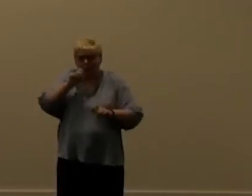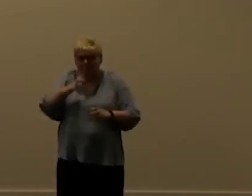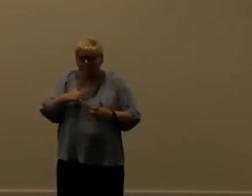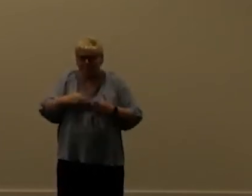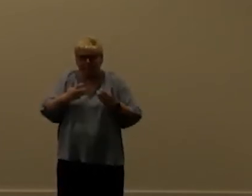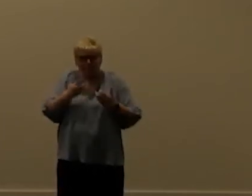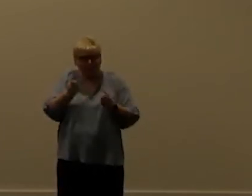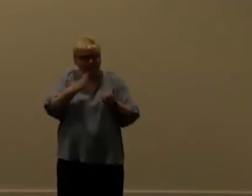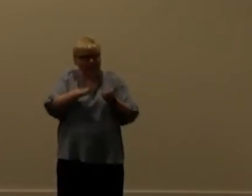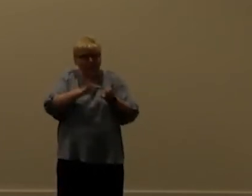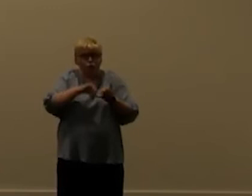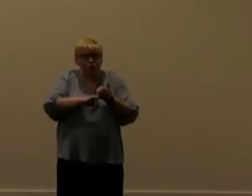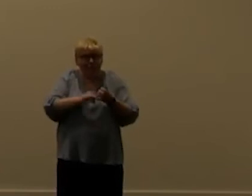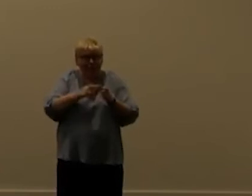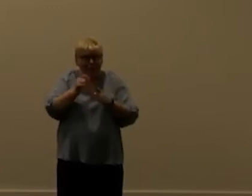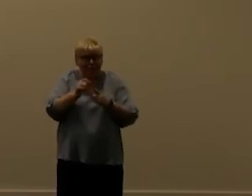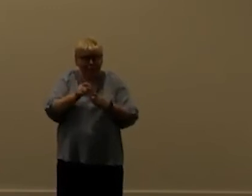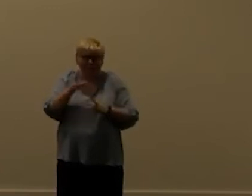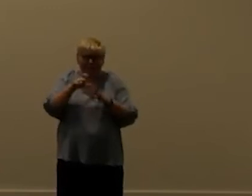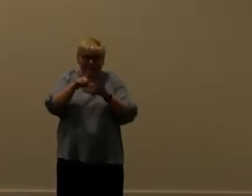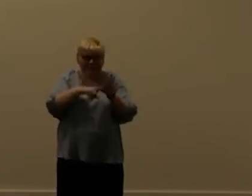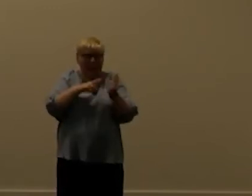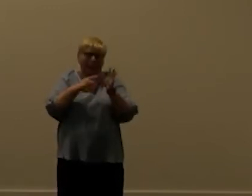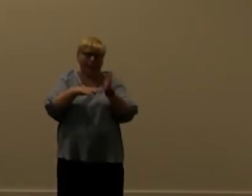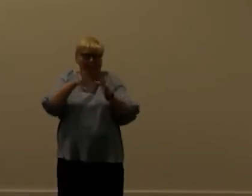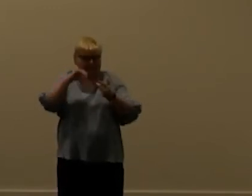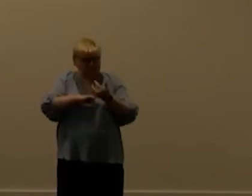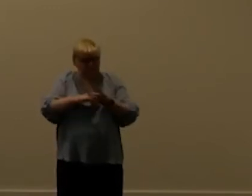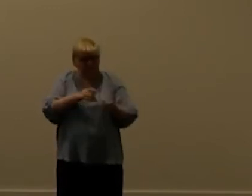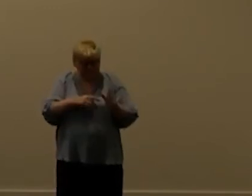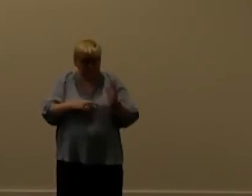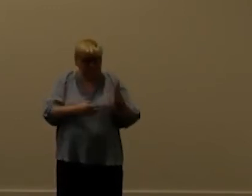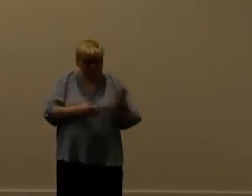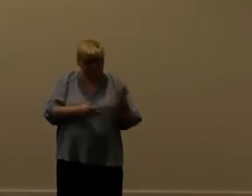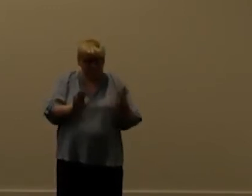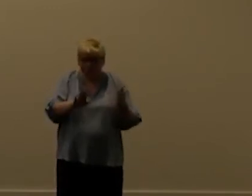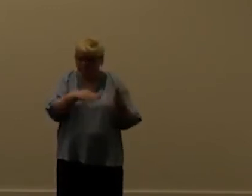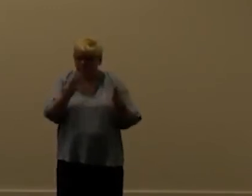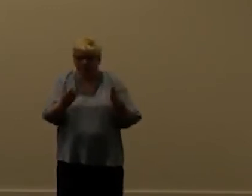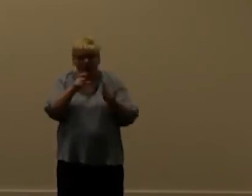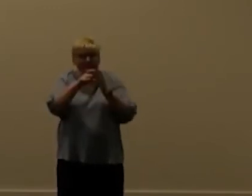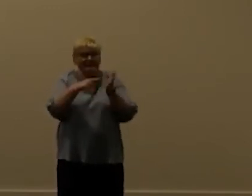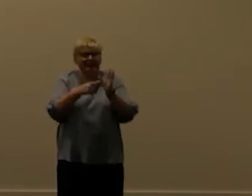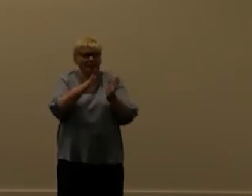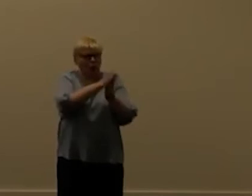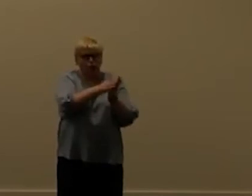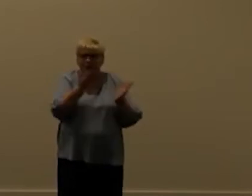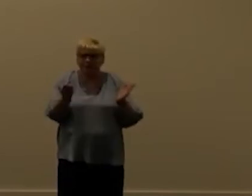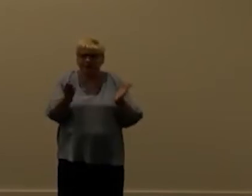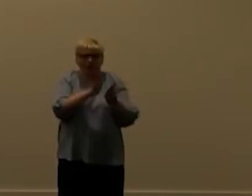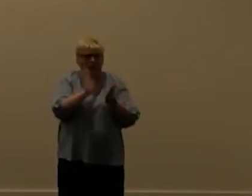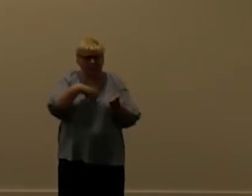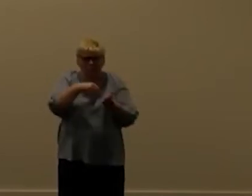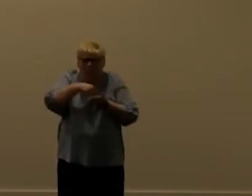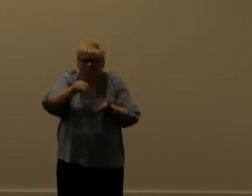mad that you have a microsoft application that's called dynamics and another microsoft application called dynamics and any data transferred between these you have to pay for